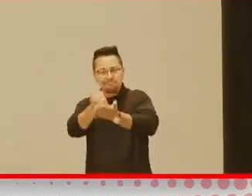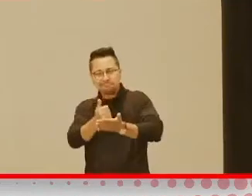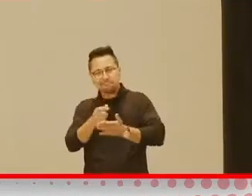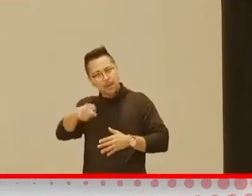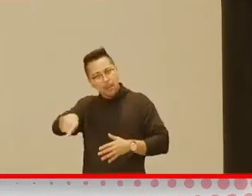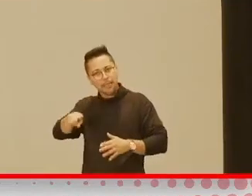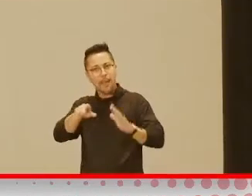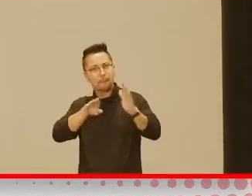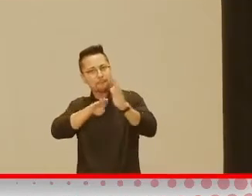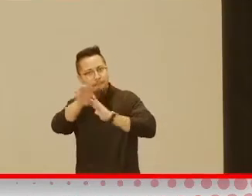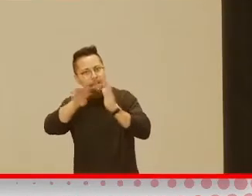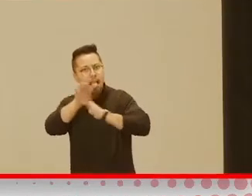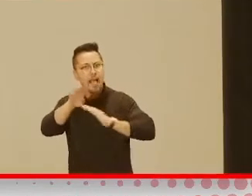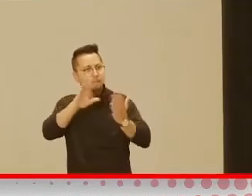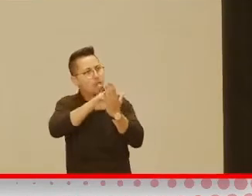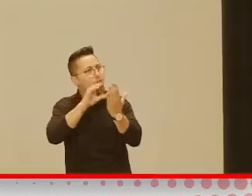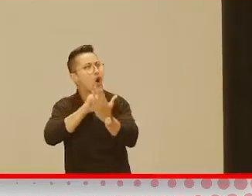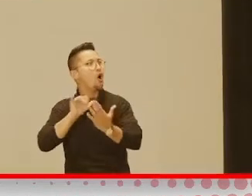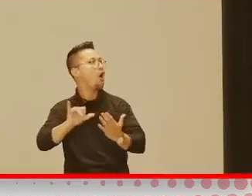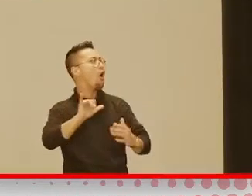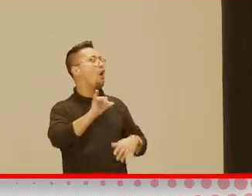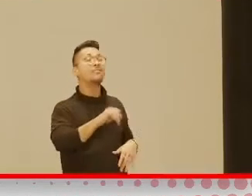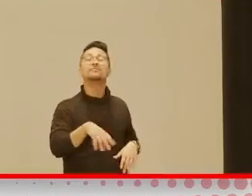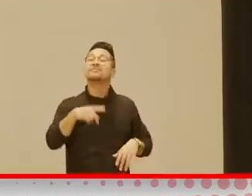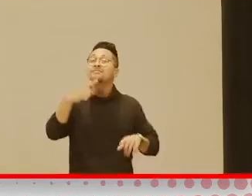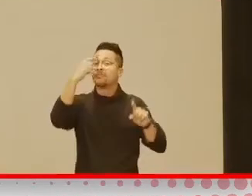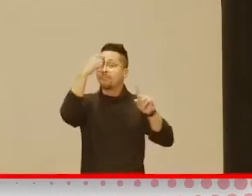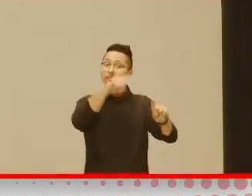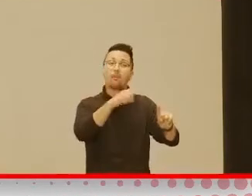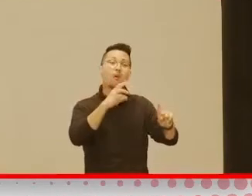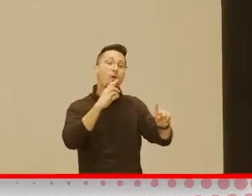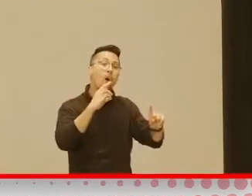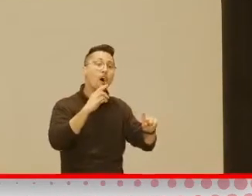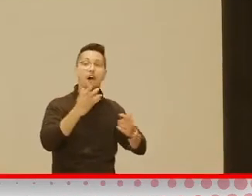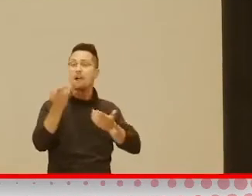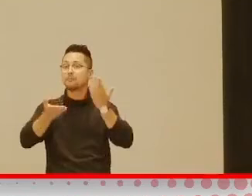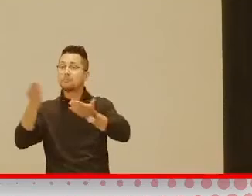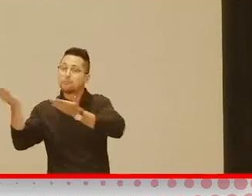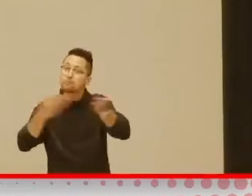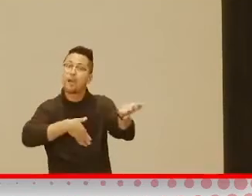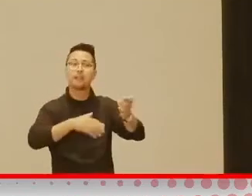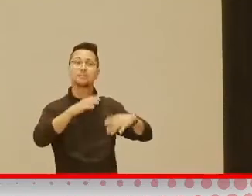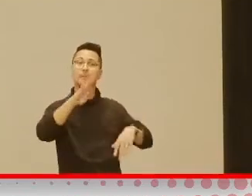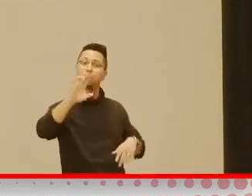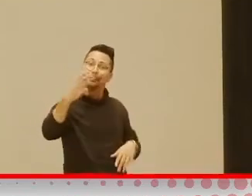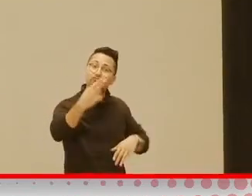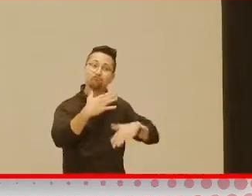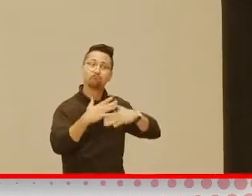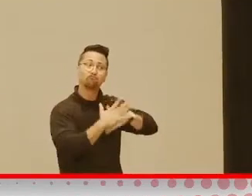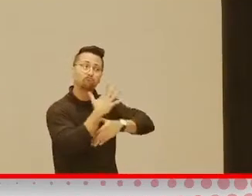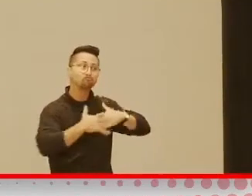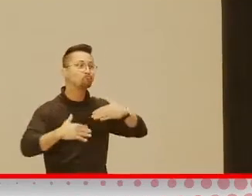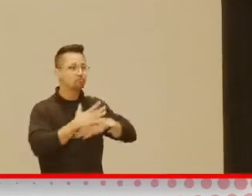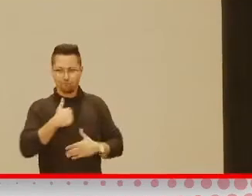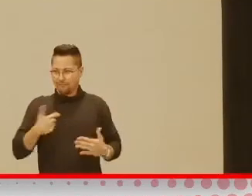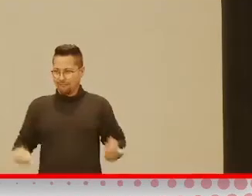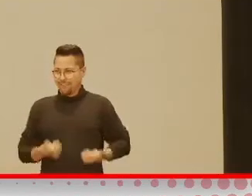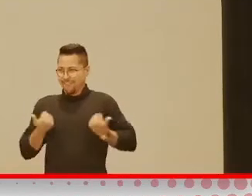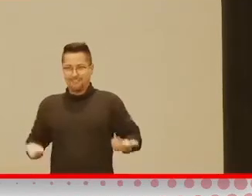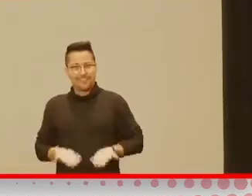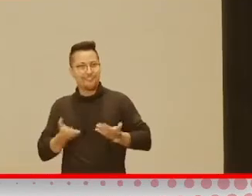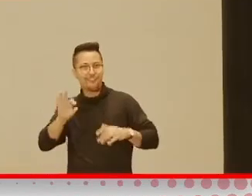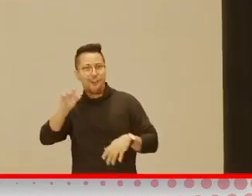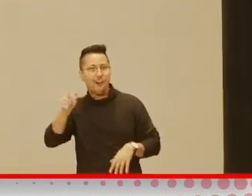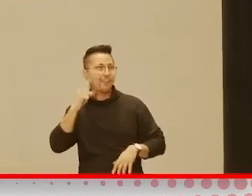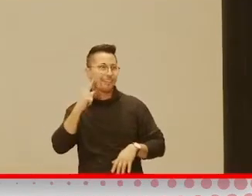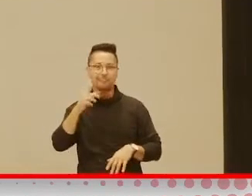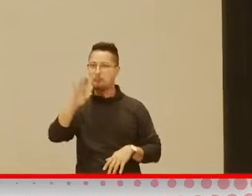outside. And when they are playing with water, taking them to the beach, gosh, we live in Florida, so there's a beach just about anywhere that